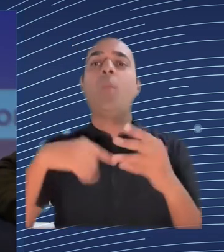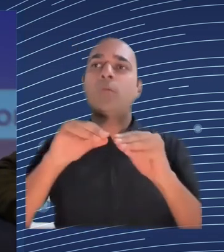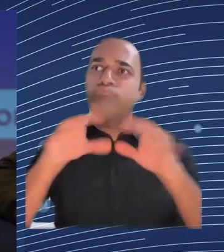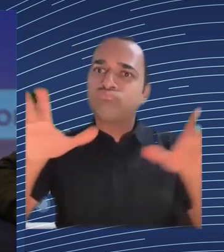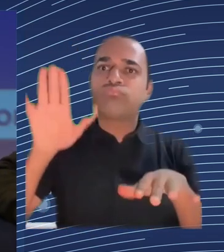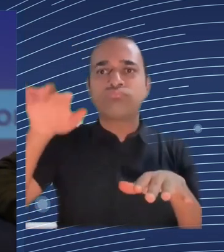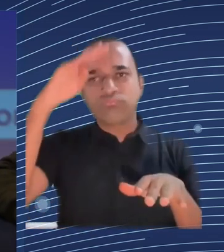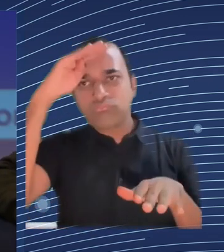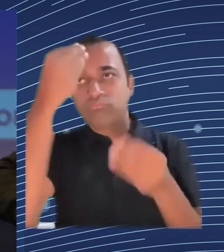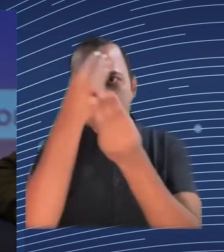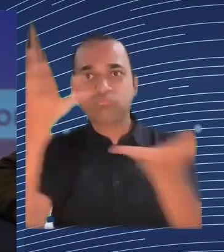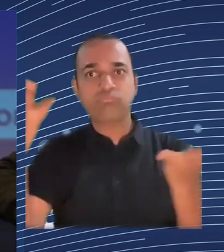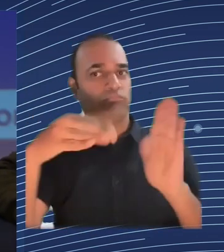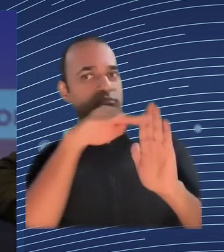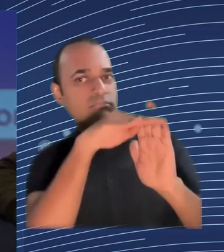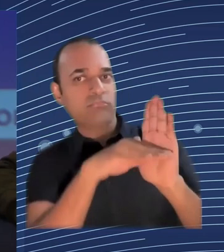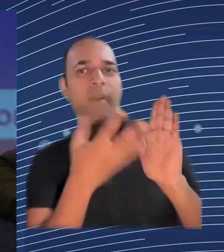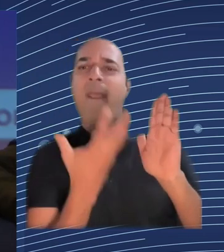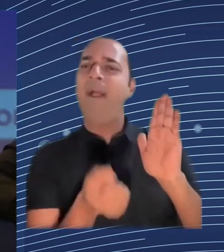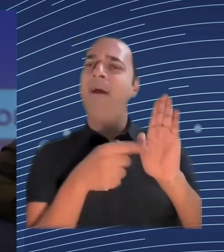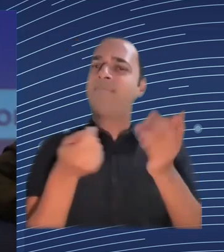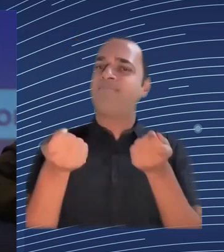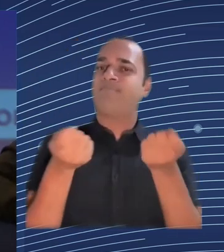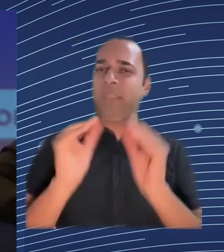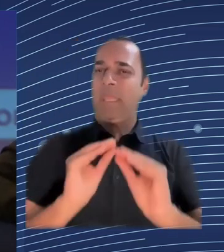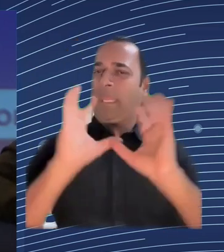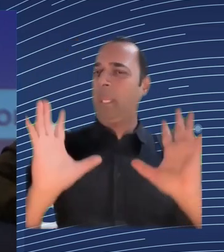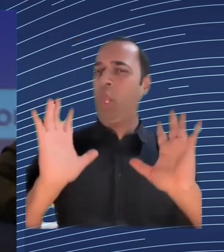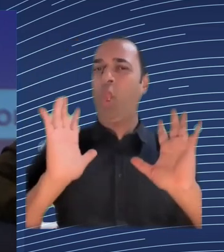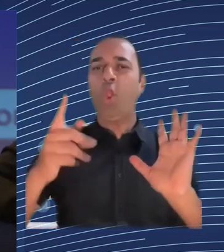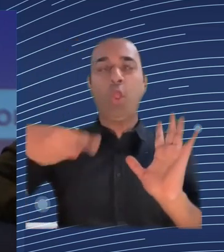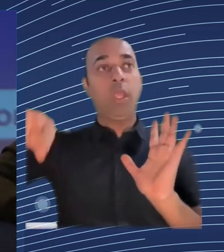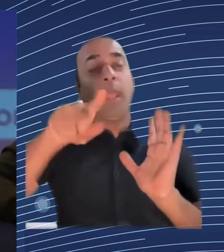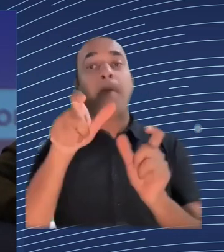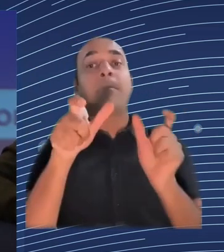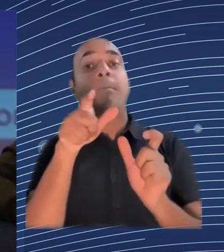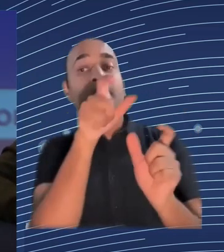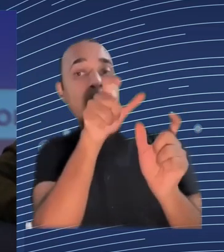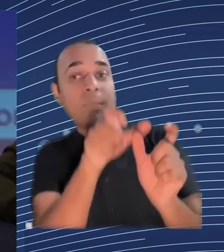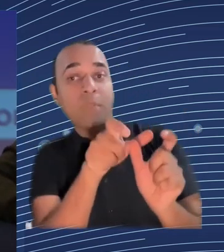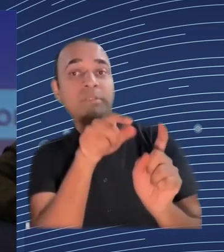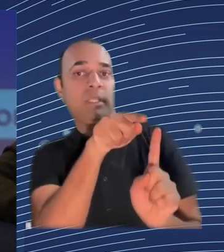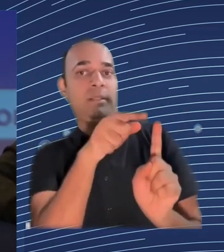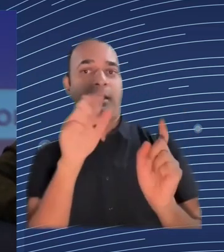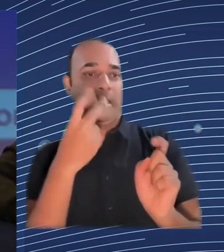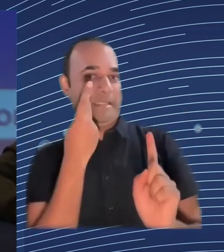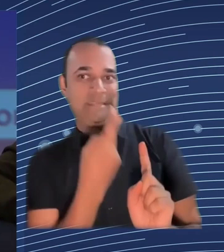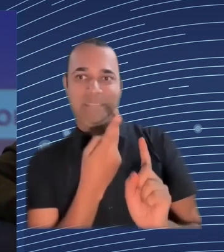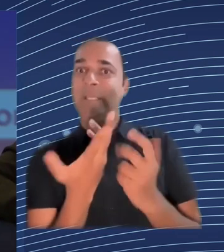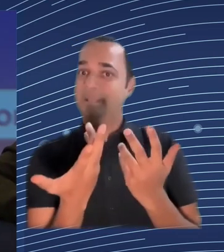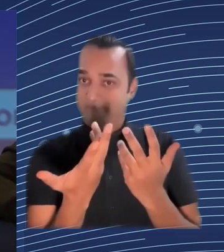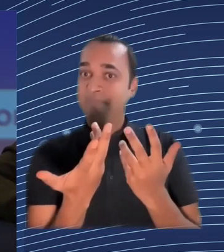has spent on average 31 hours a year learning new skills and capabilities and with a lot of sponsorship from the top